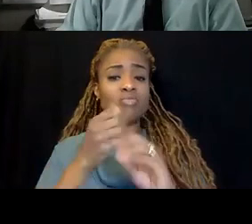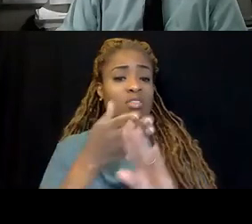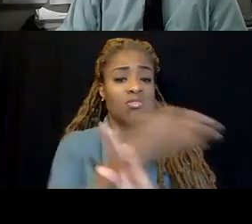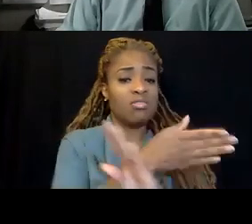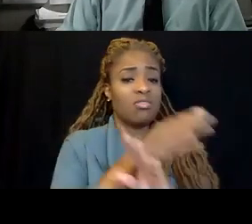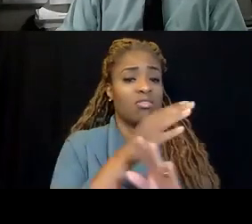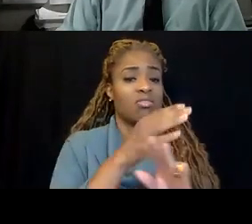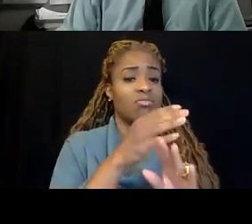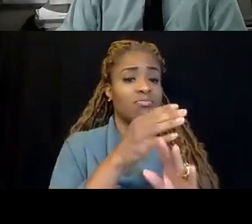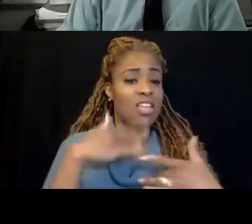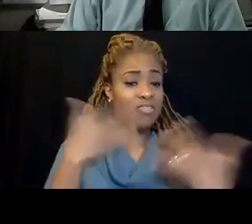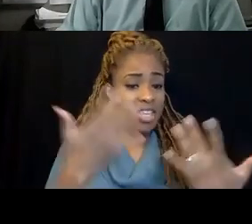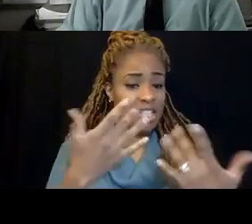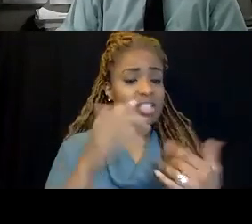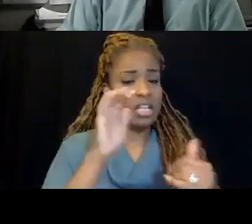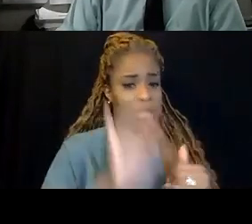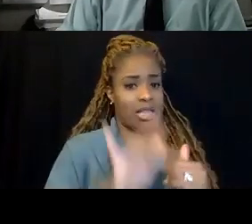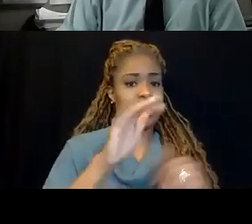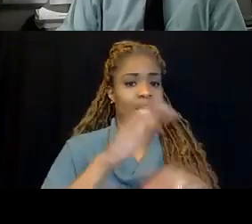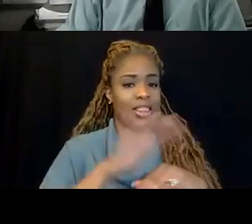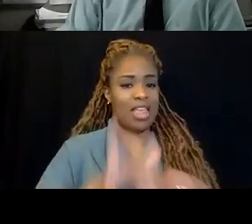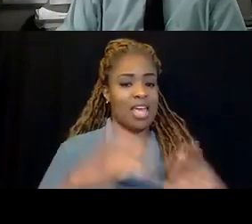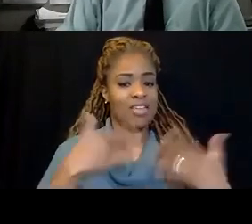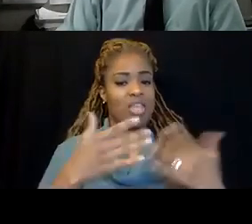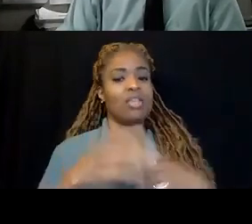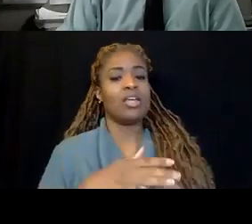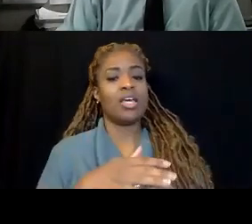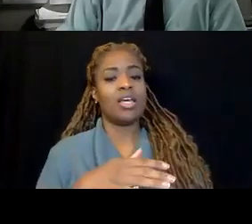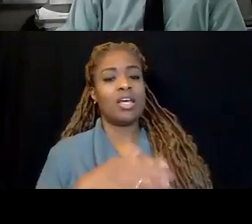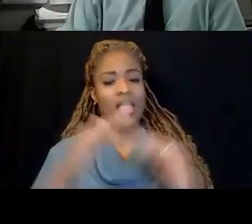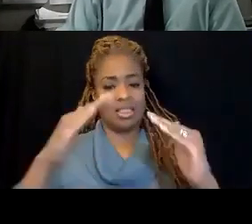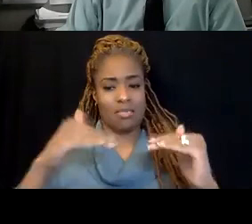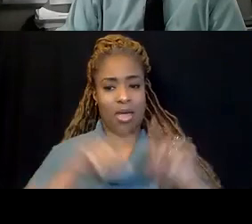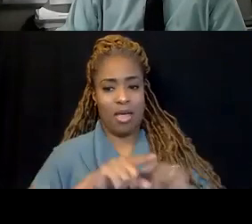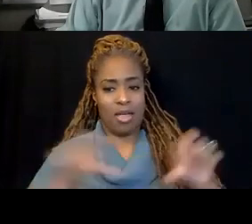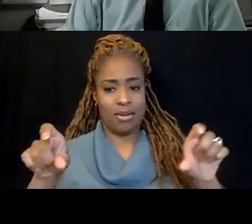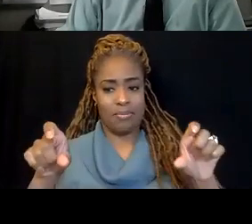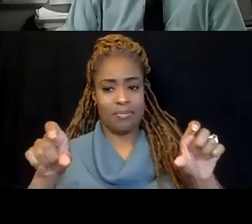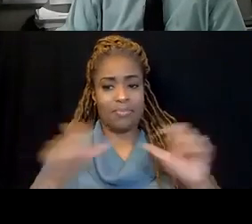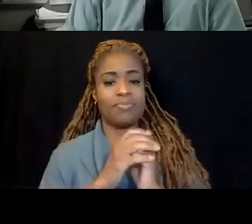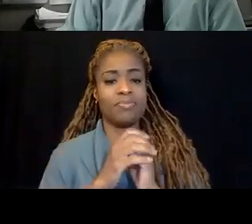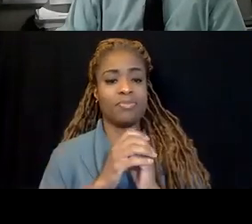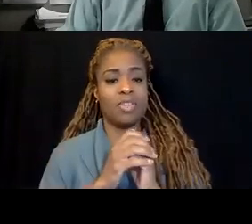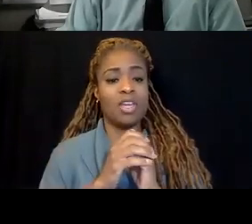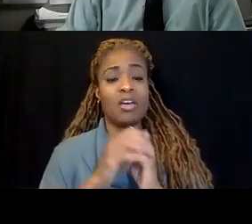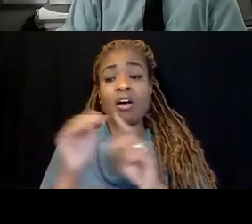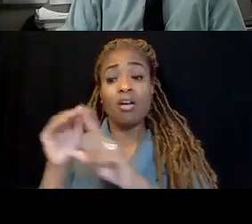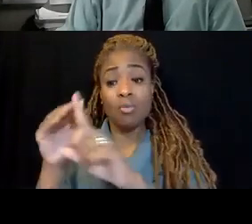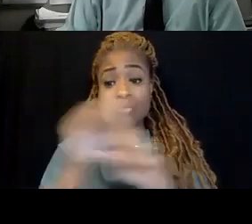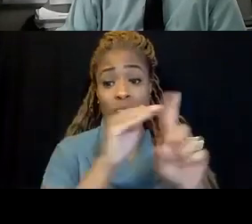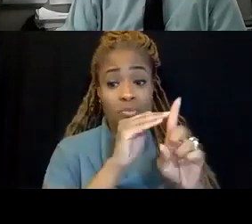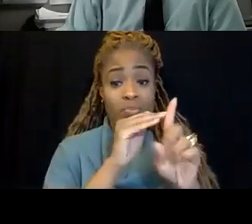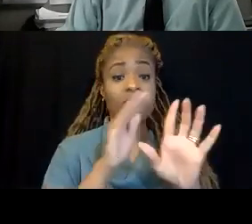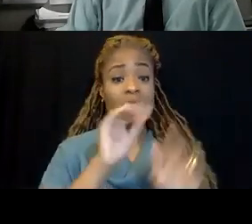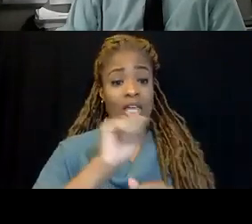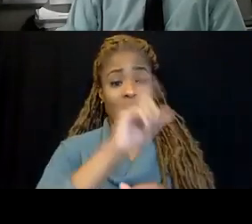directly on the event in the upcoming events section at the bottom of the page. And just as a reminder, the